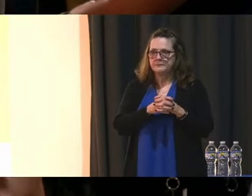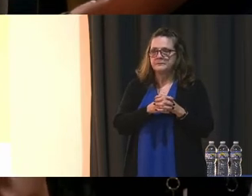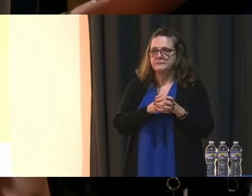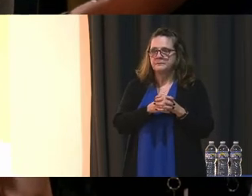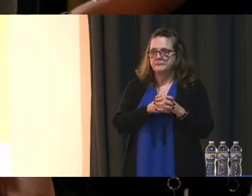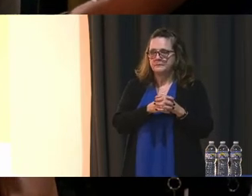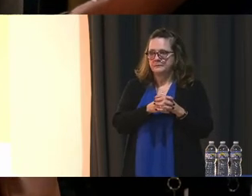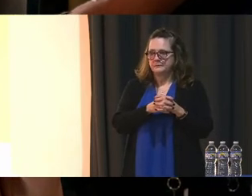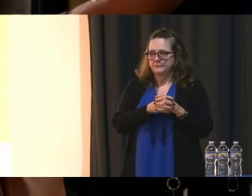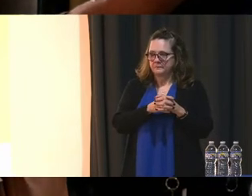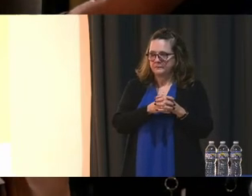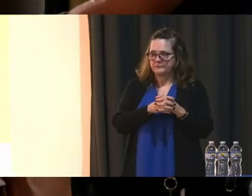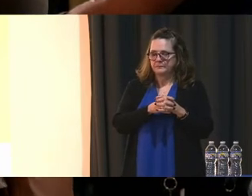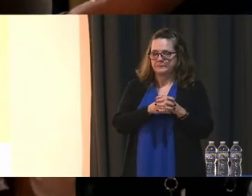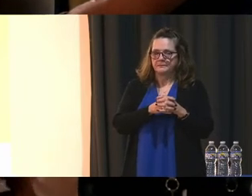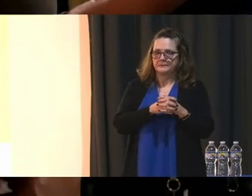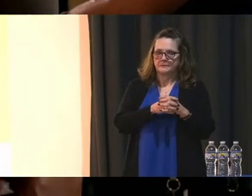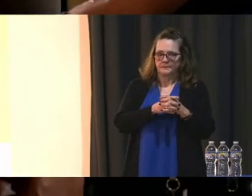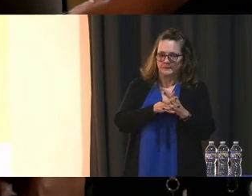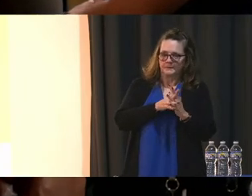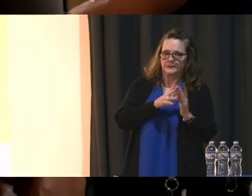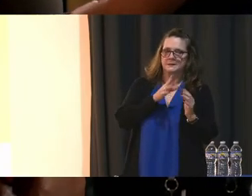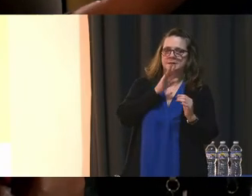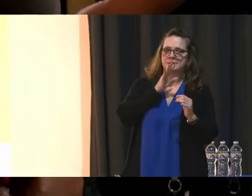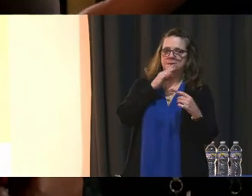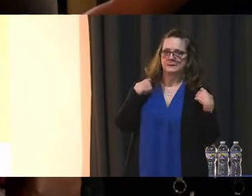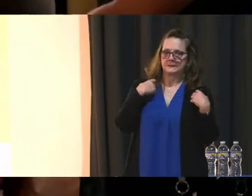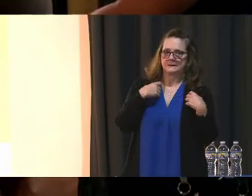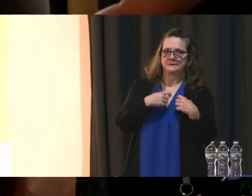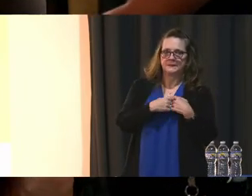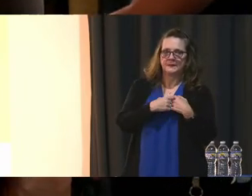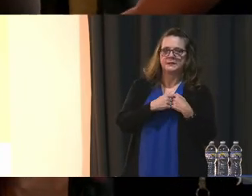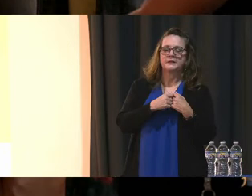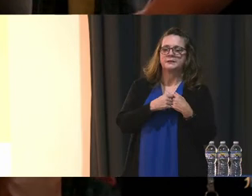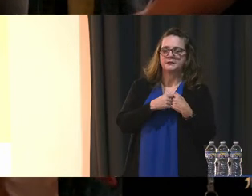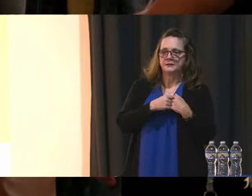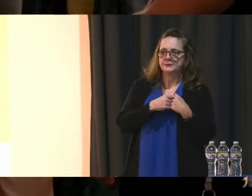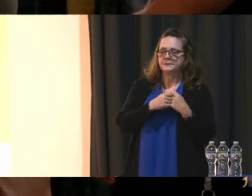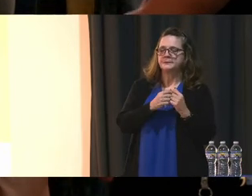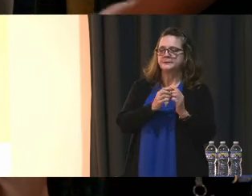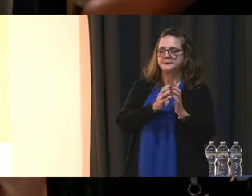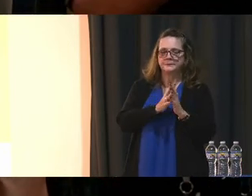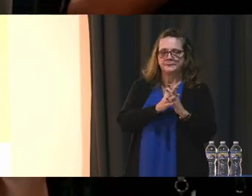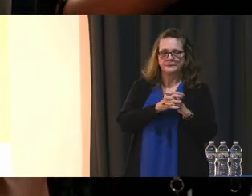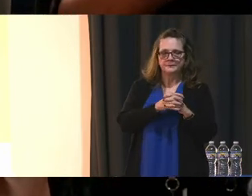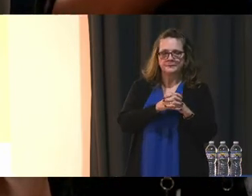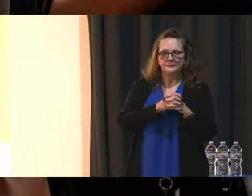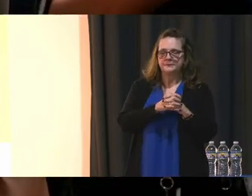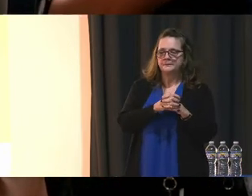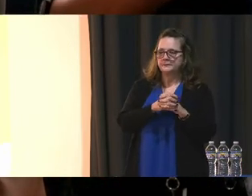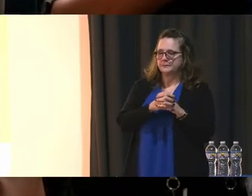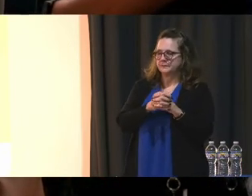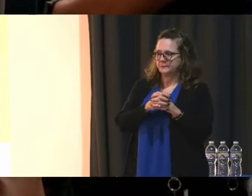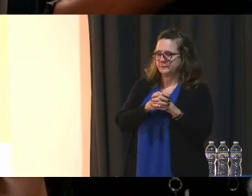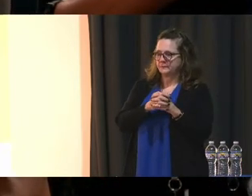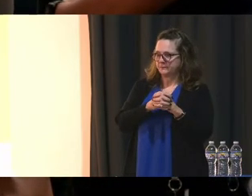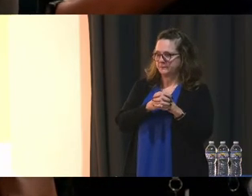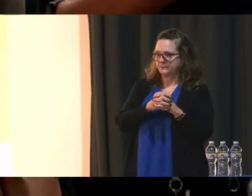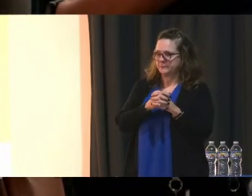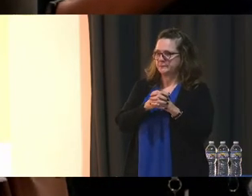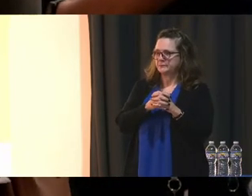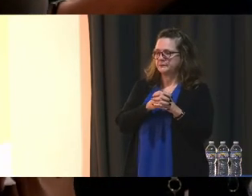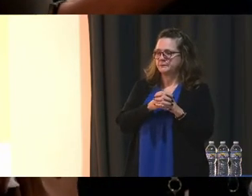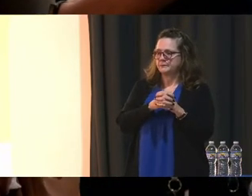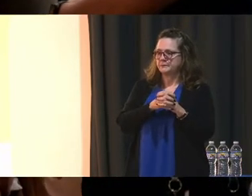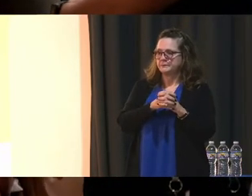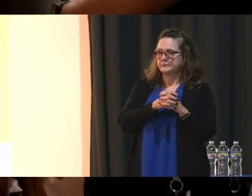pain. It was, what's called, caused by the excess of smoke in the bath. And